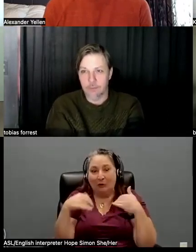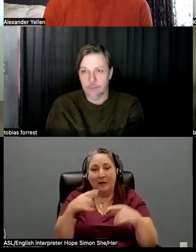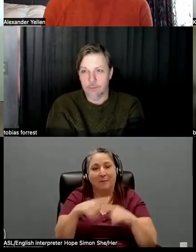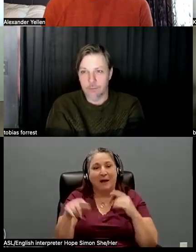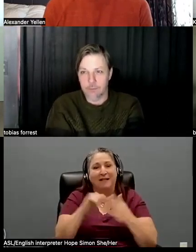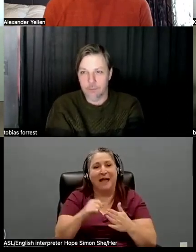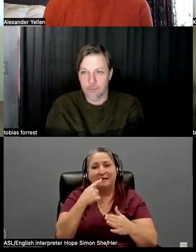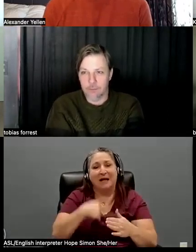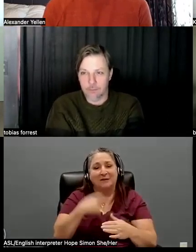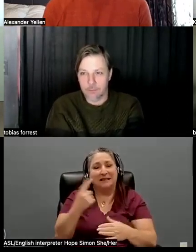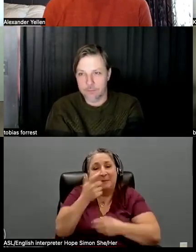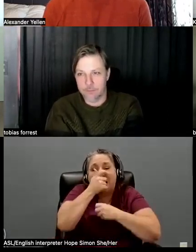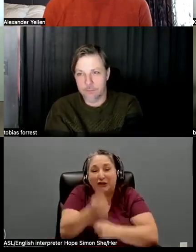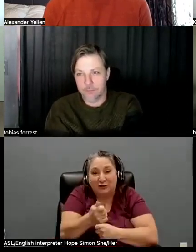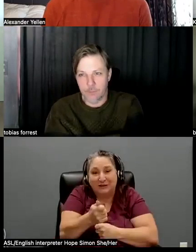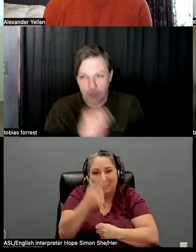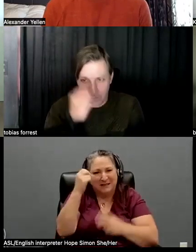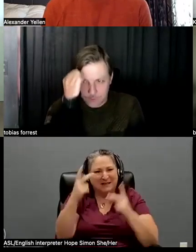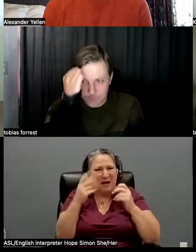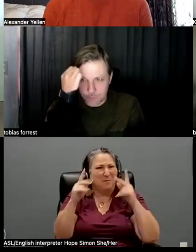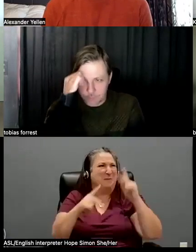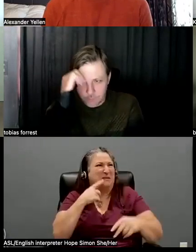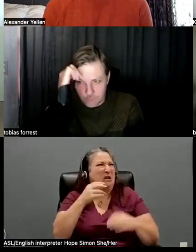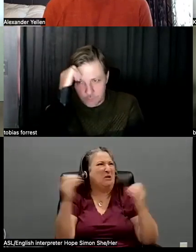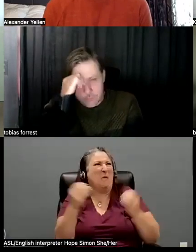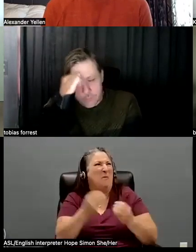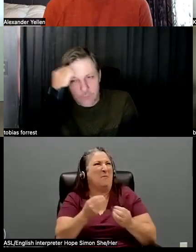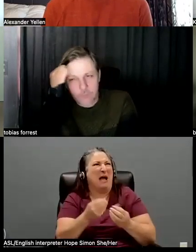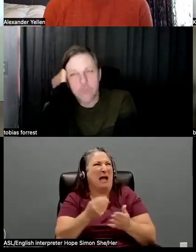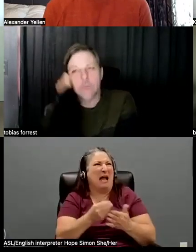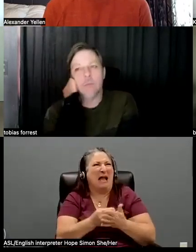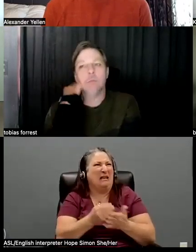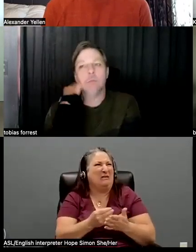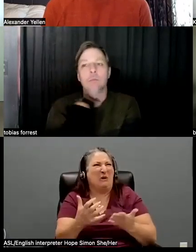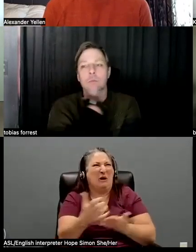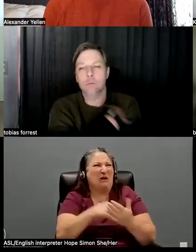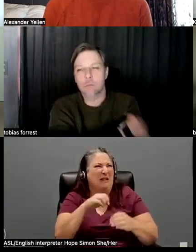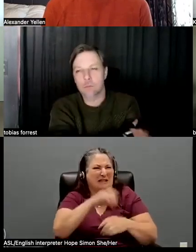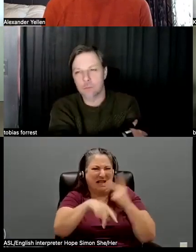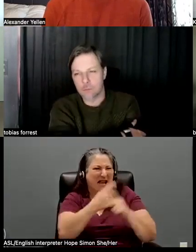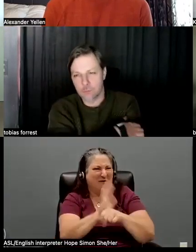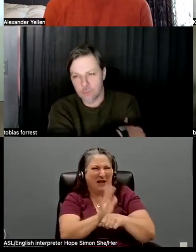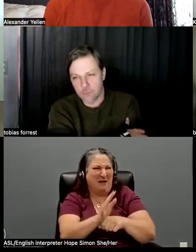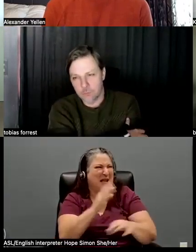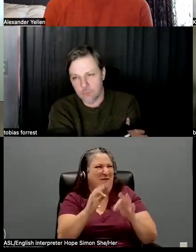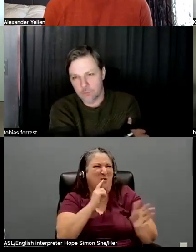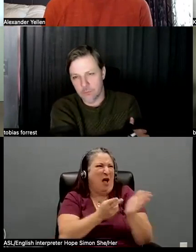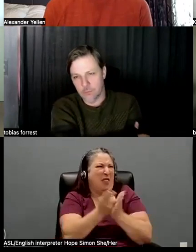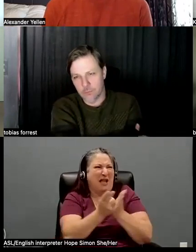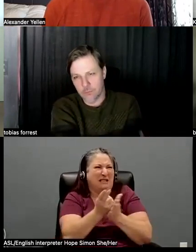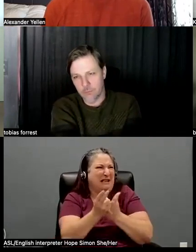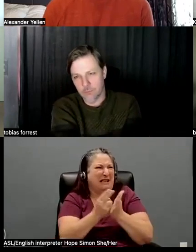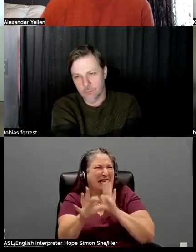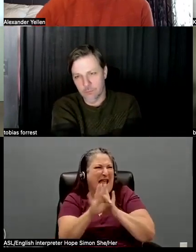interesting too, because a lot of people are like, oh, there's no money in this type of, you know, film. Like there's, you know, this is, if you authentically cast, it's going to cost you more money.